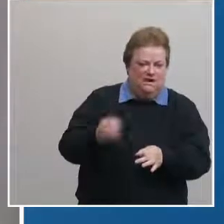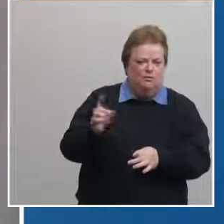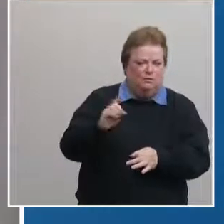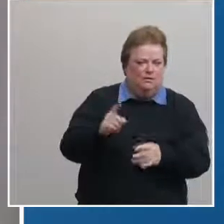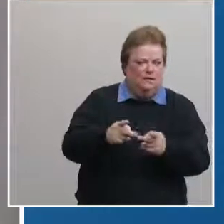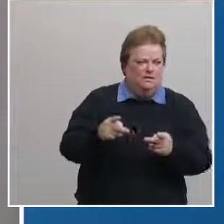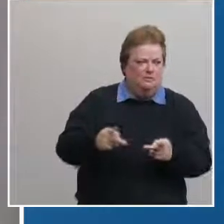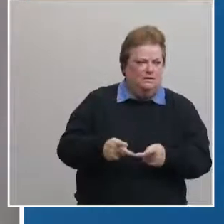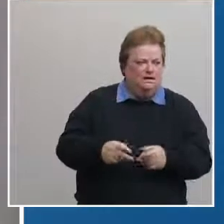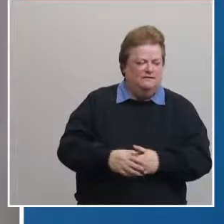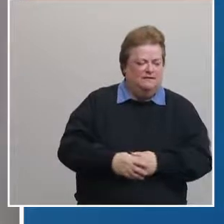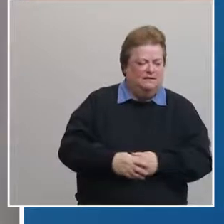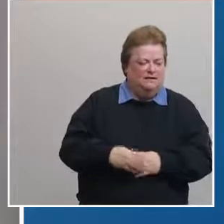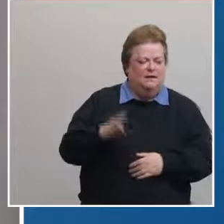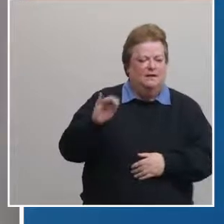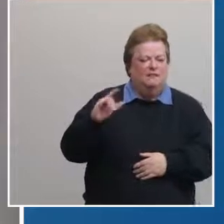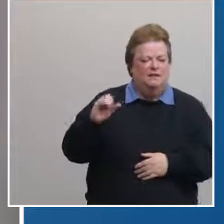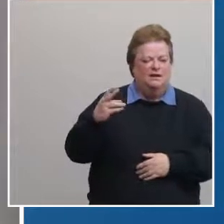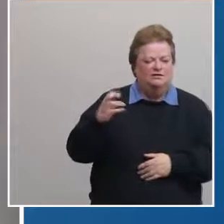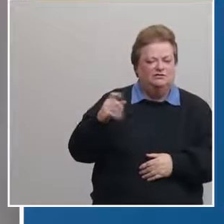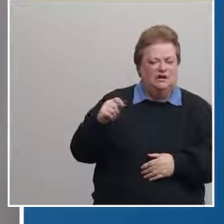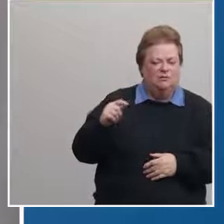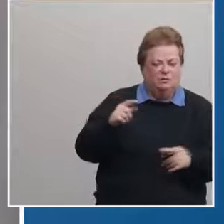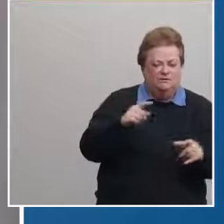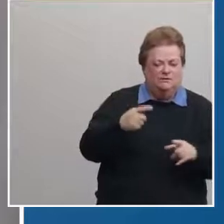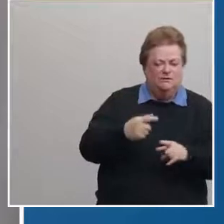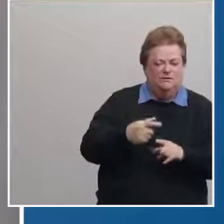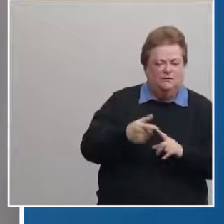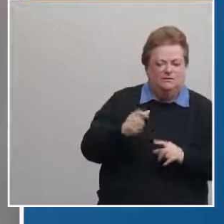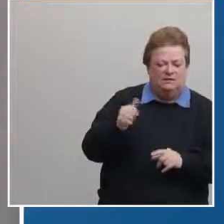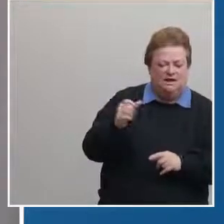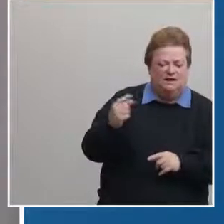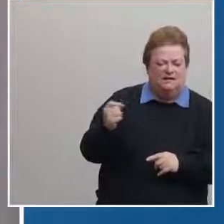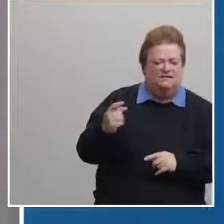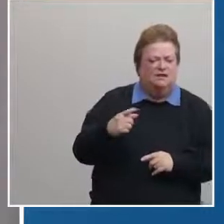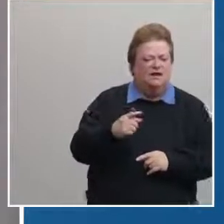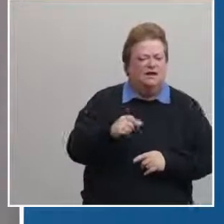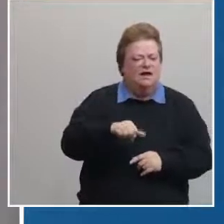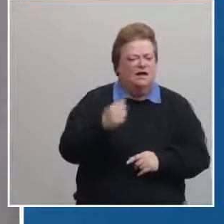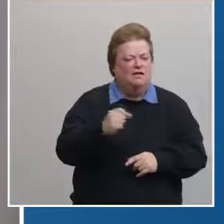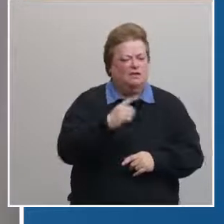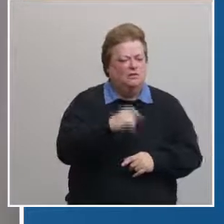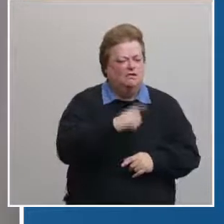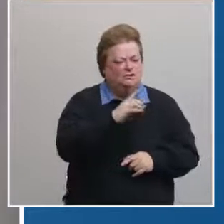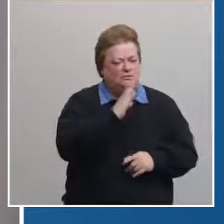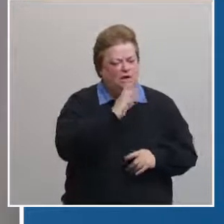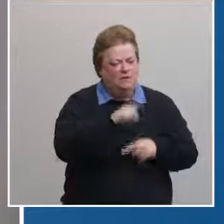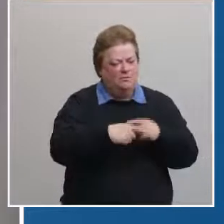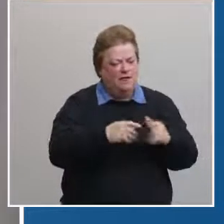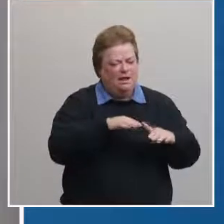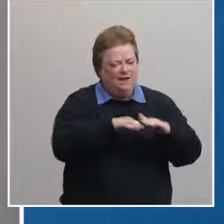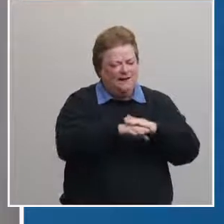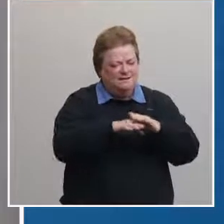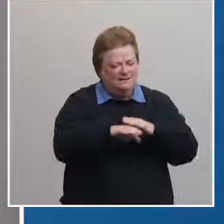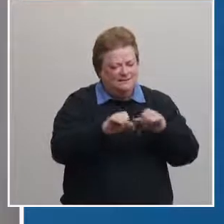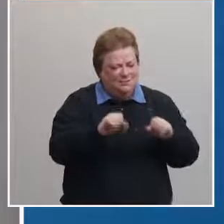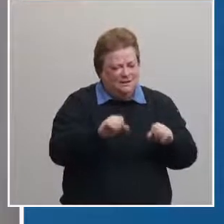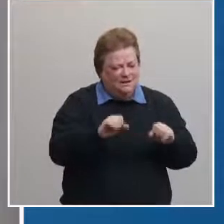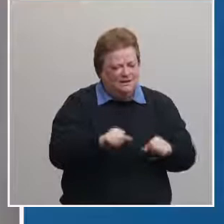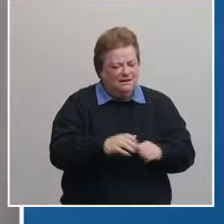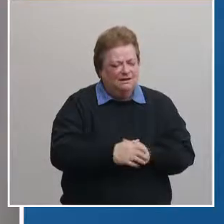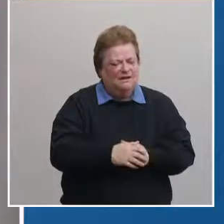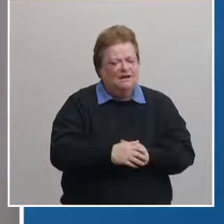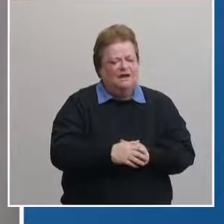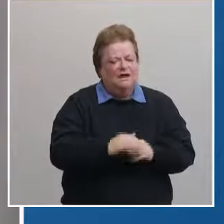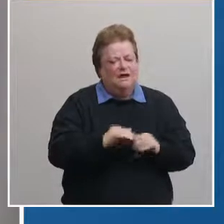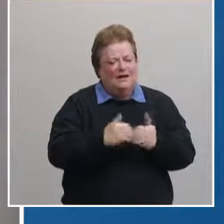pat this is bill again a question related to that we've heard some concerns about accessibility or a distance that a person would have to